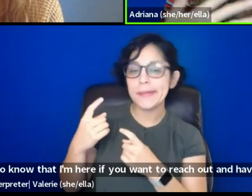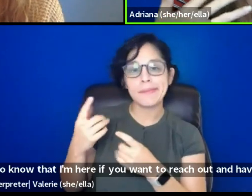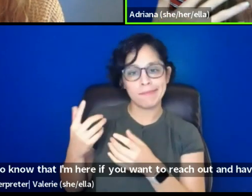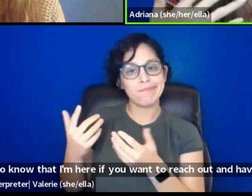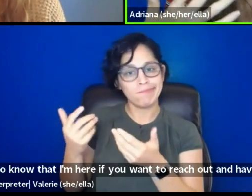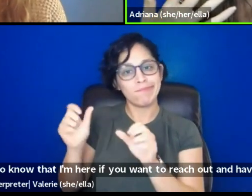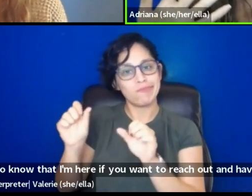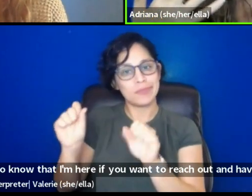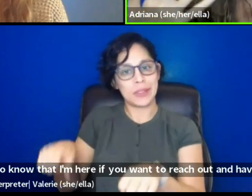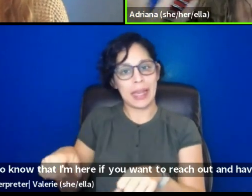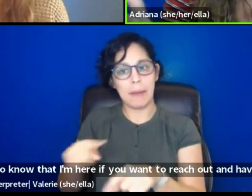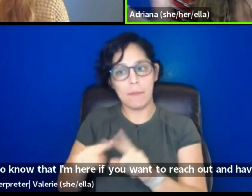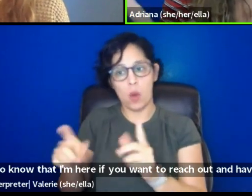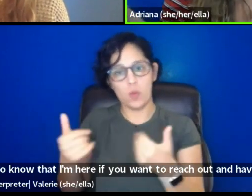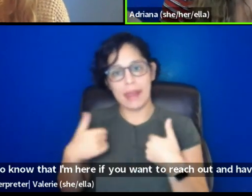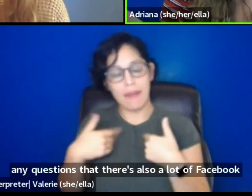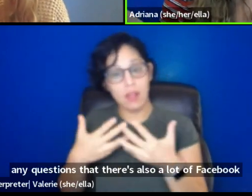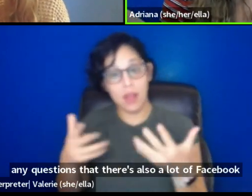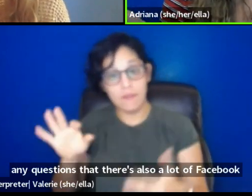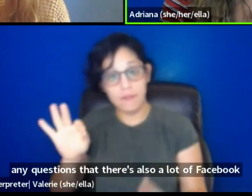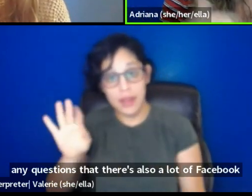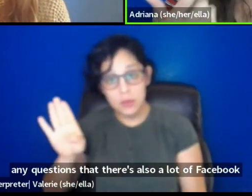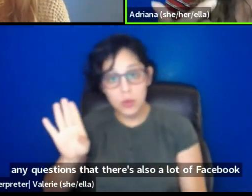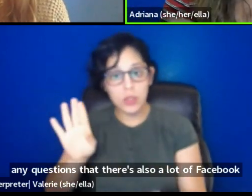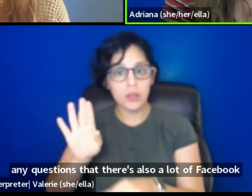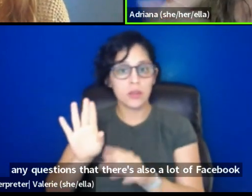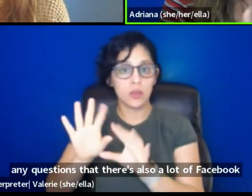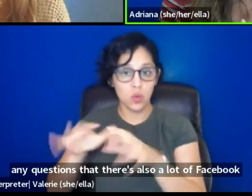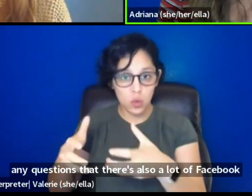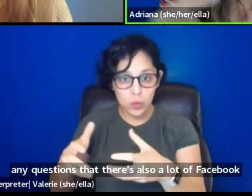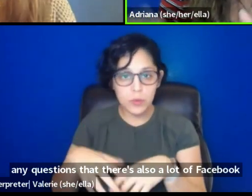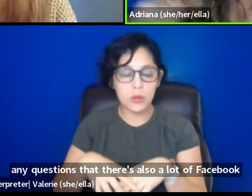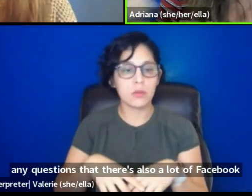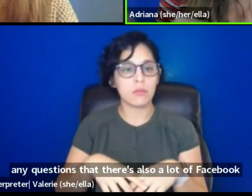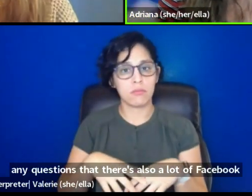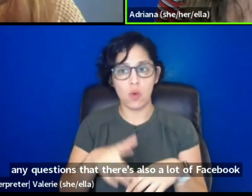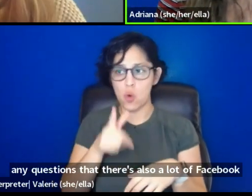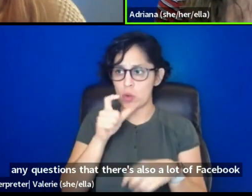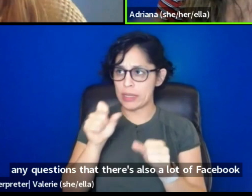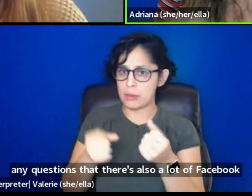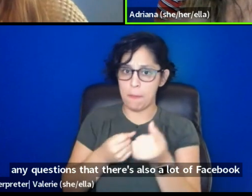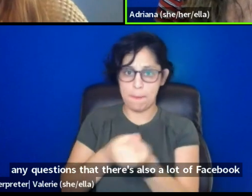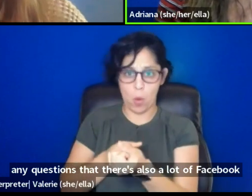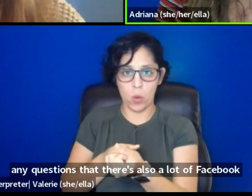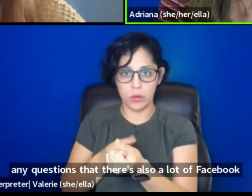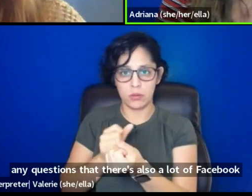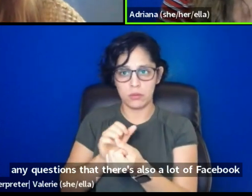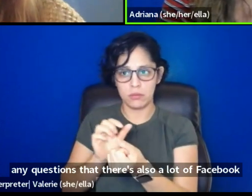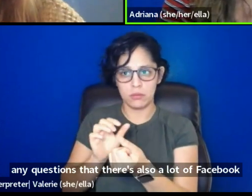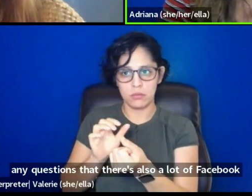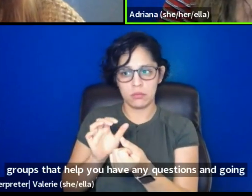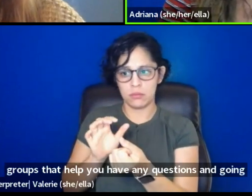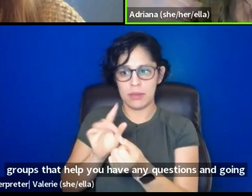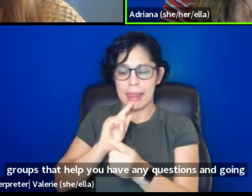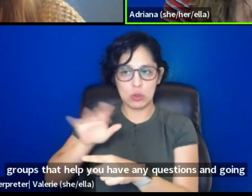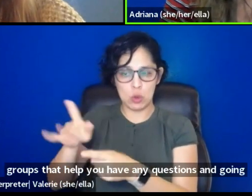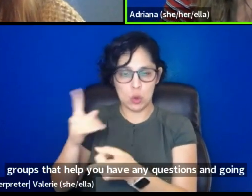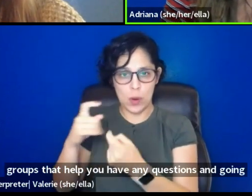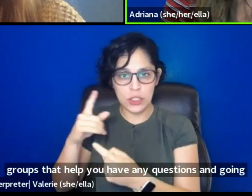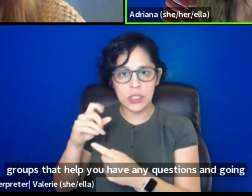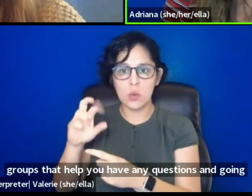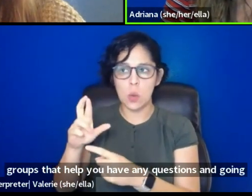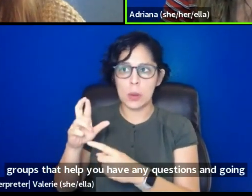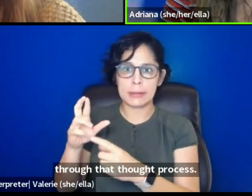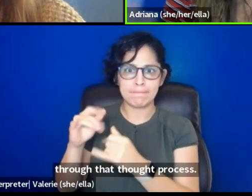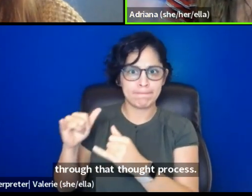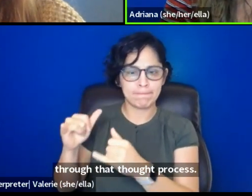also a lot of, um, Facebook groups, um, that help if you have any questions and going through that thought process, and also, you know, Pal